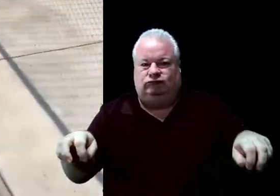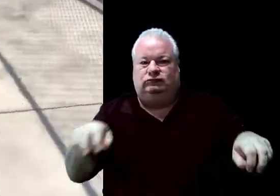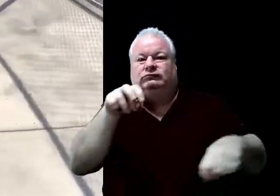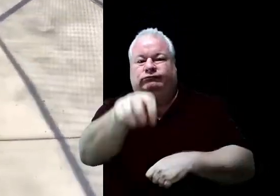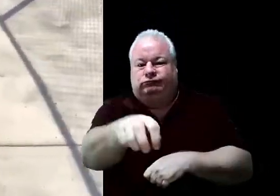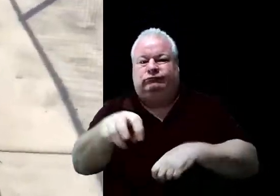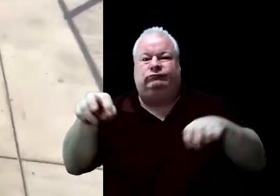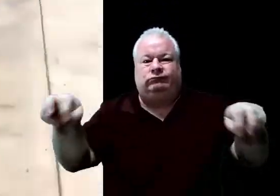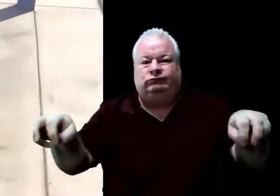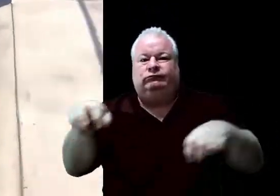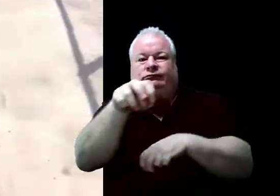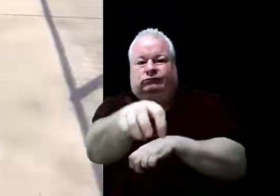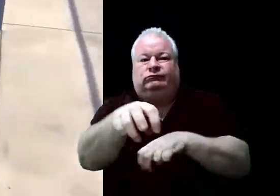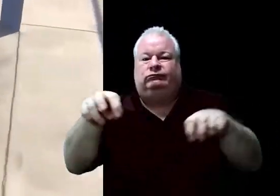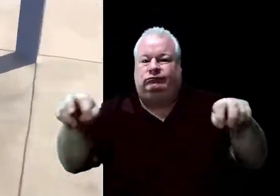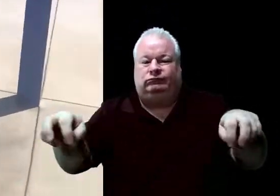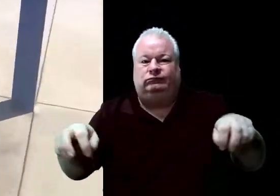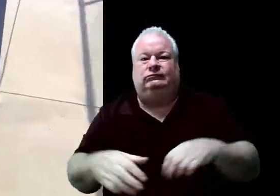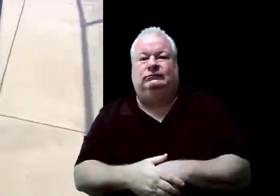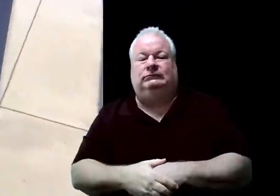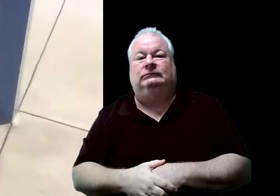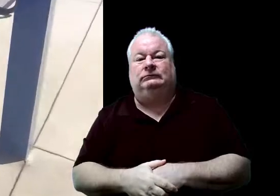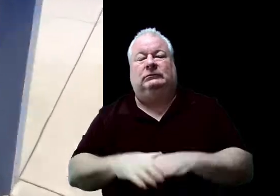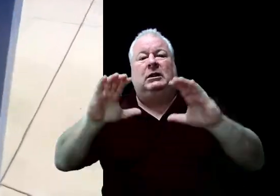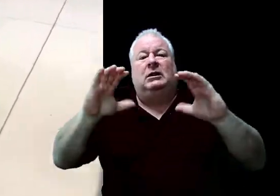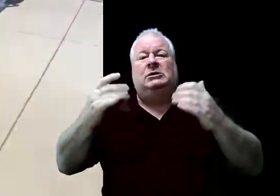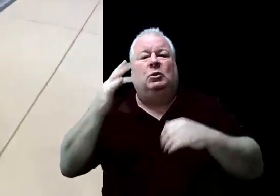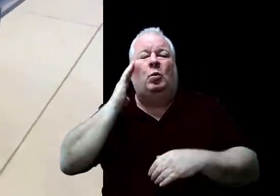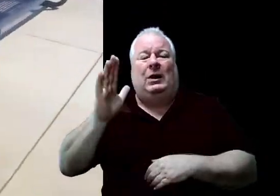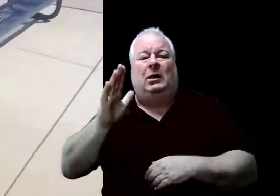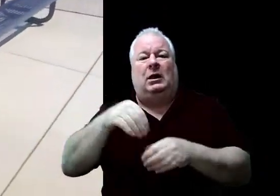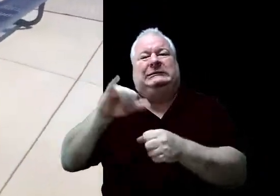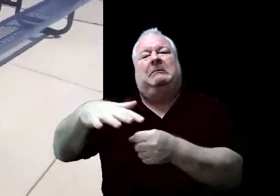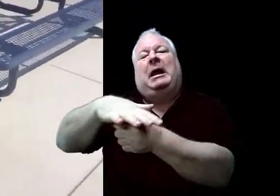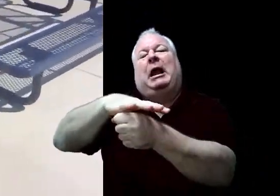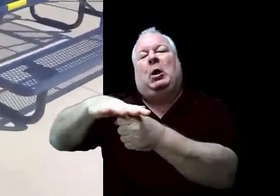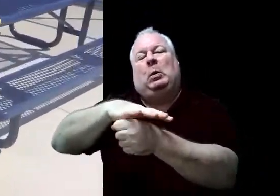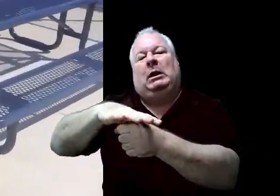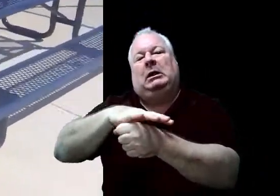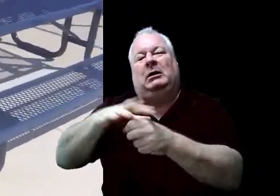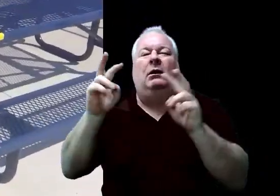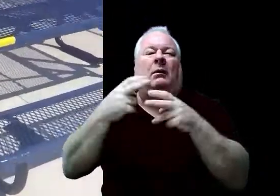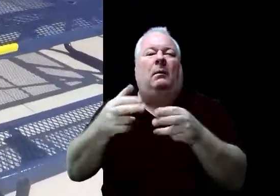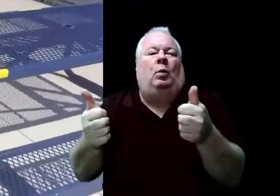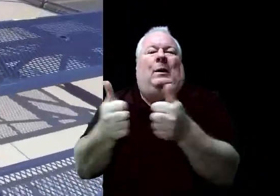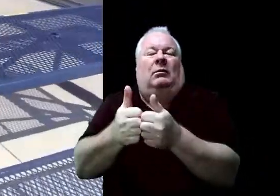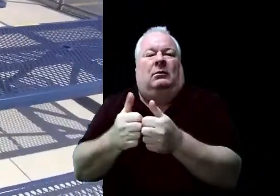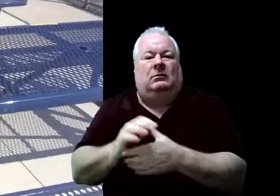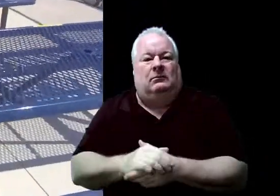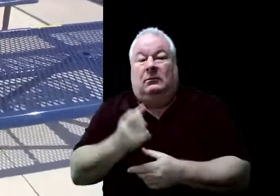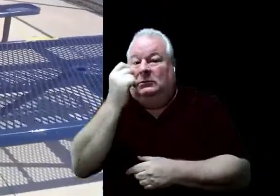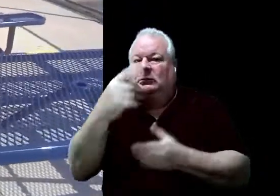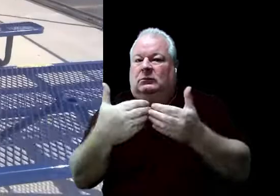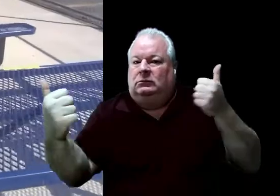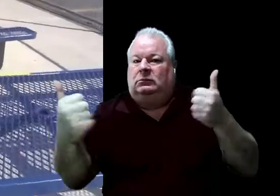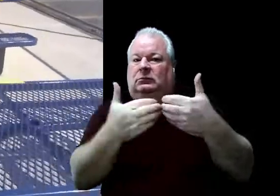lunch. The classrooms will be sitting together, spaced